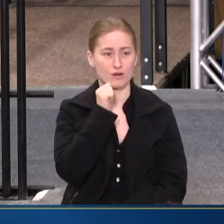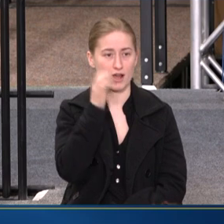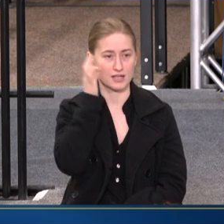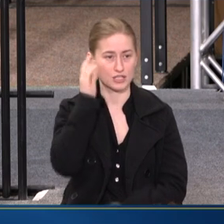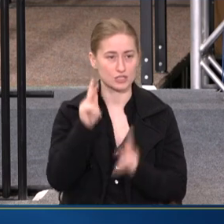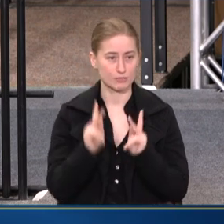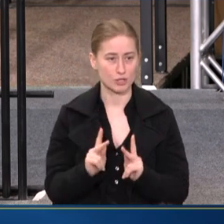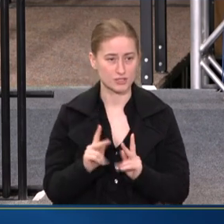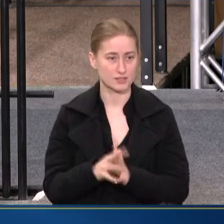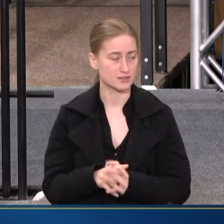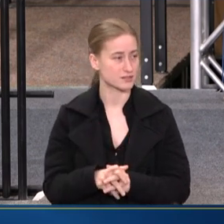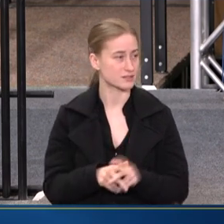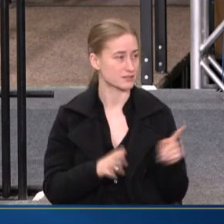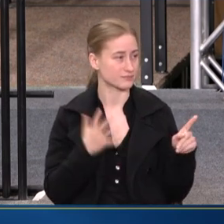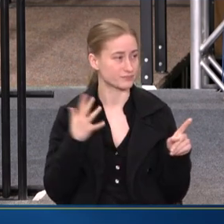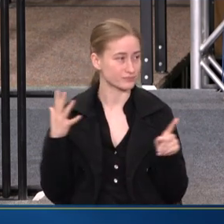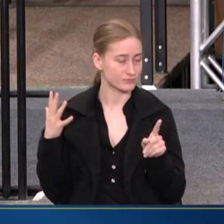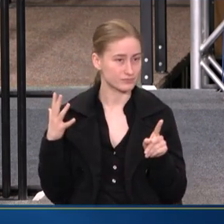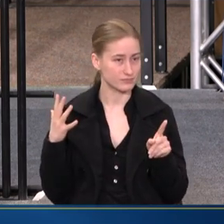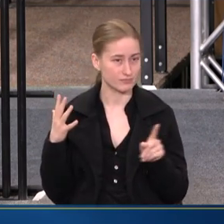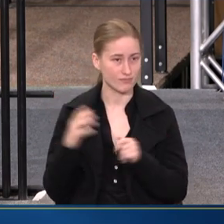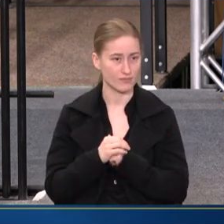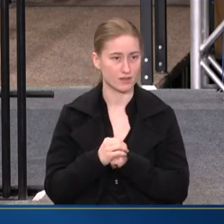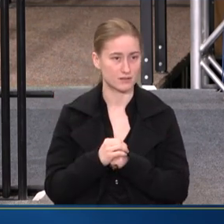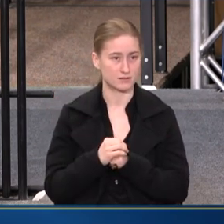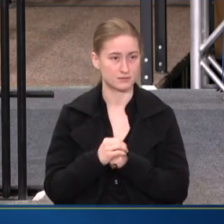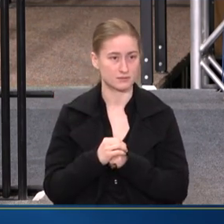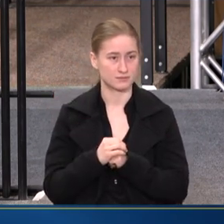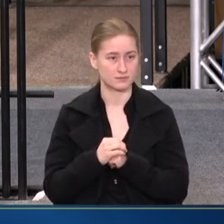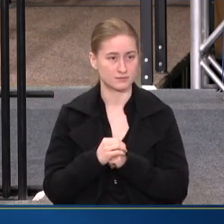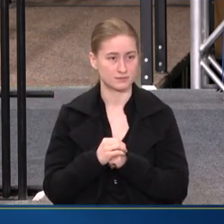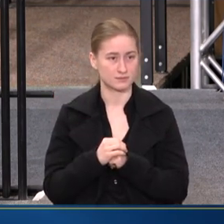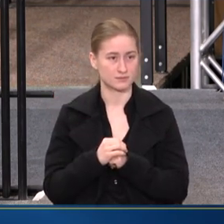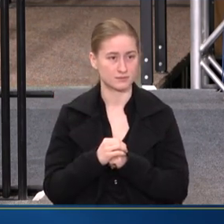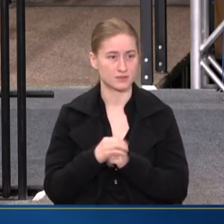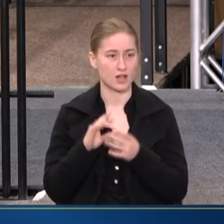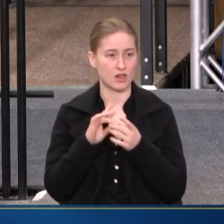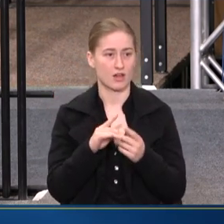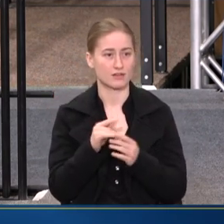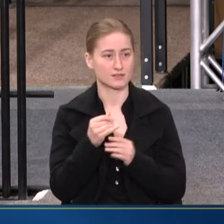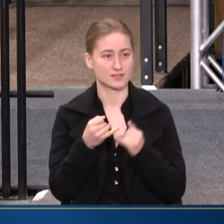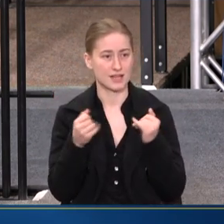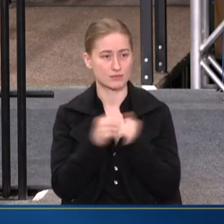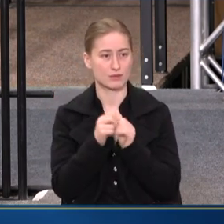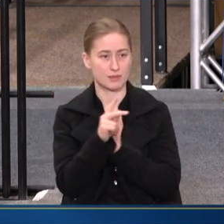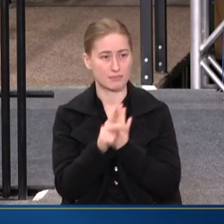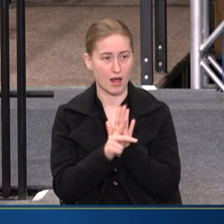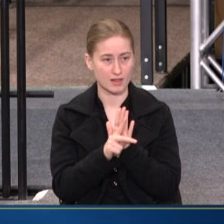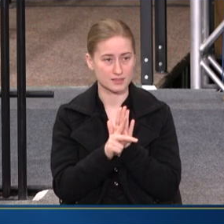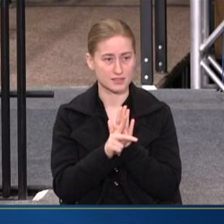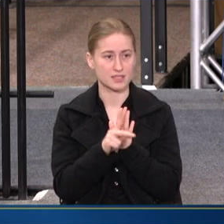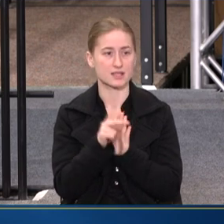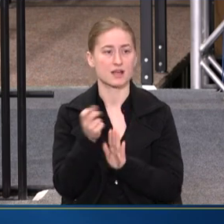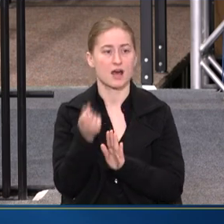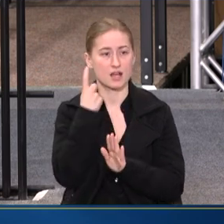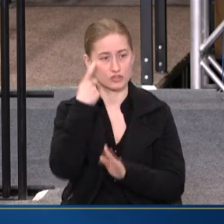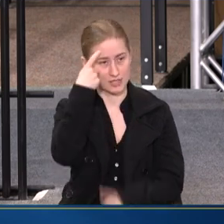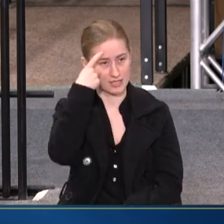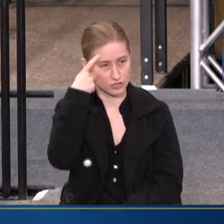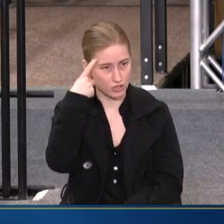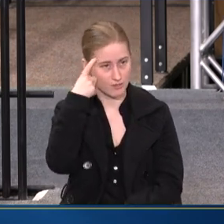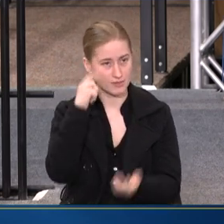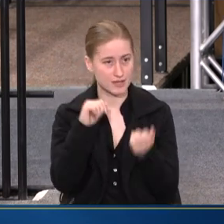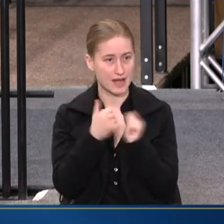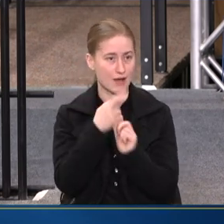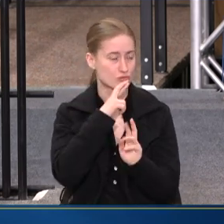THANK YOU. VERY IMPORTANT. BUT ALONG THESE LINES WITH OUR POLICY, UNDERSTANDING TRAUMA AND